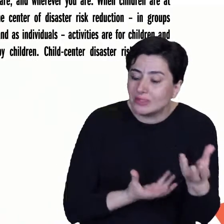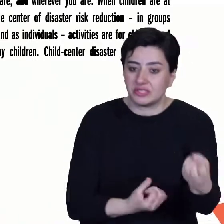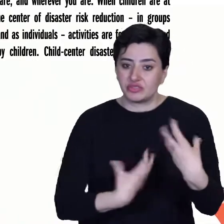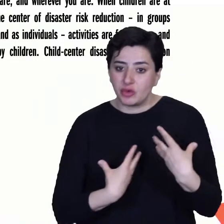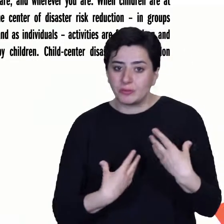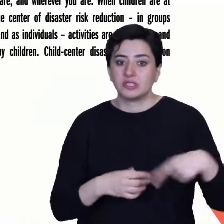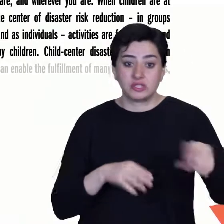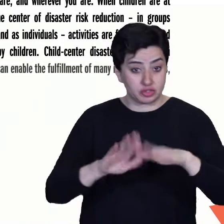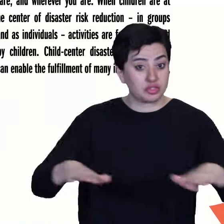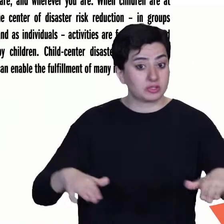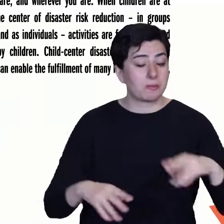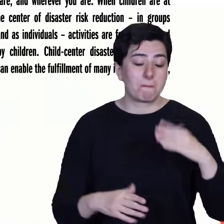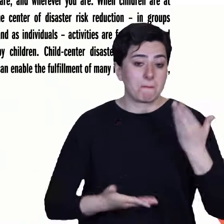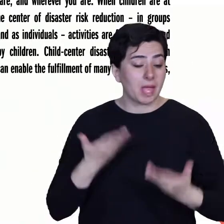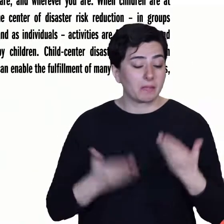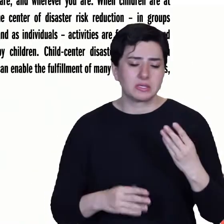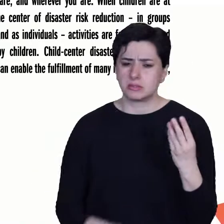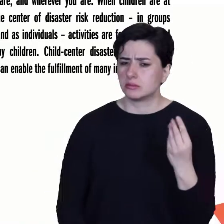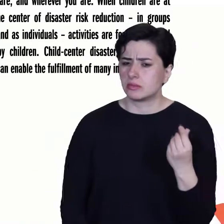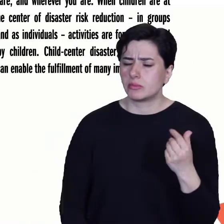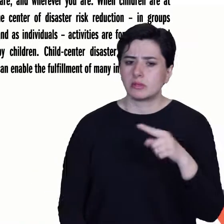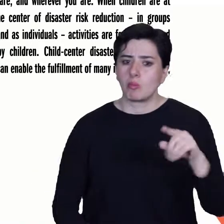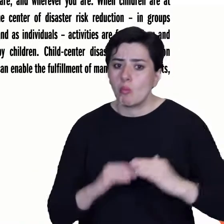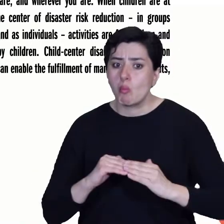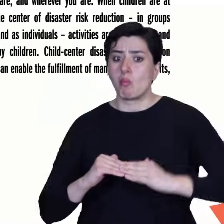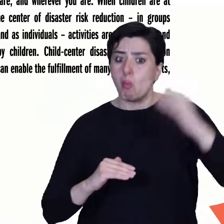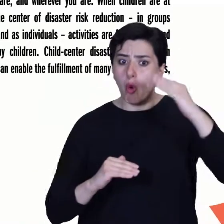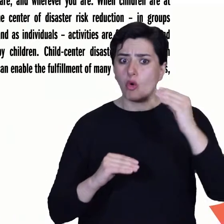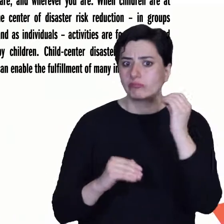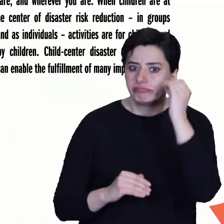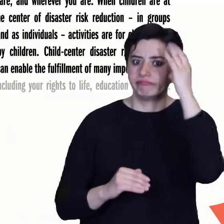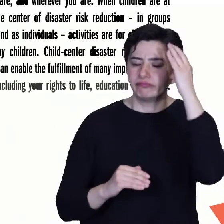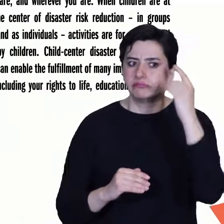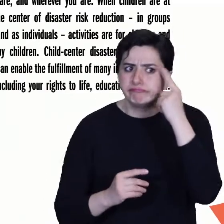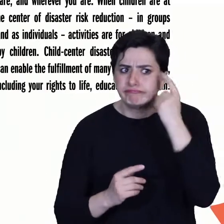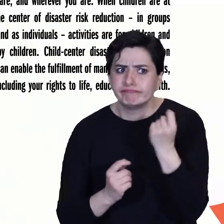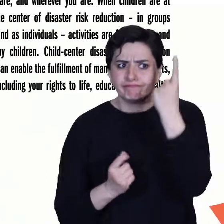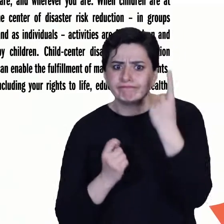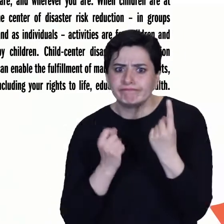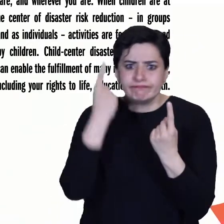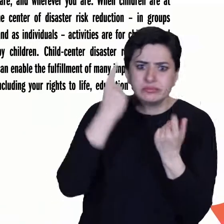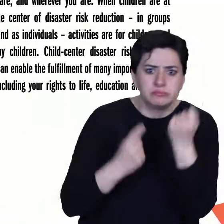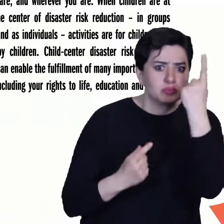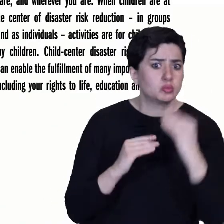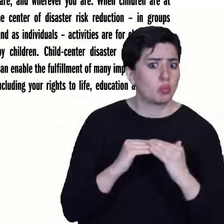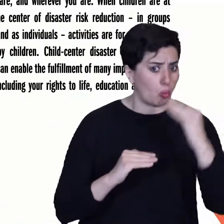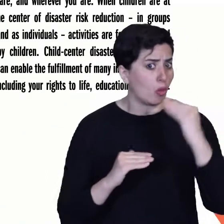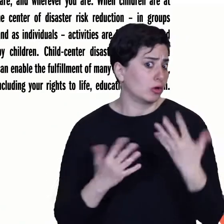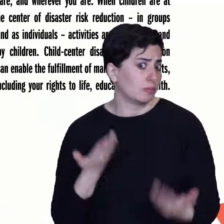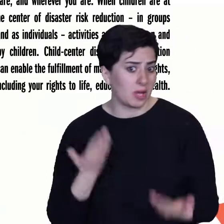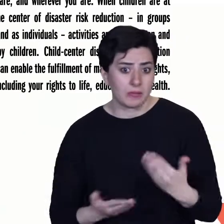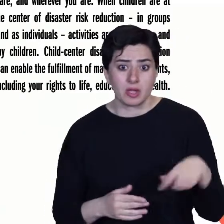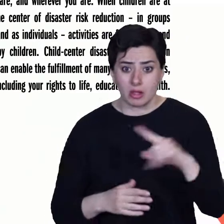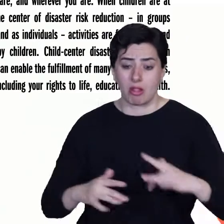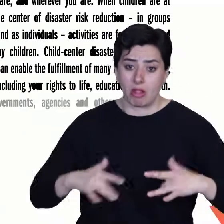Child-centred disaster risk reduction can enable the fulfilment of many important rights, including your rights to life,